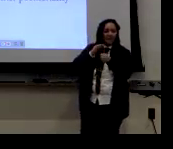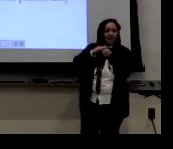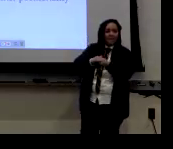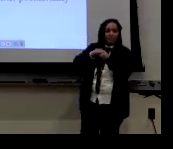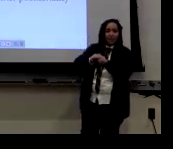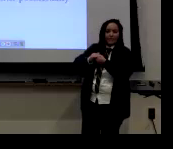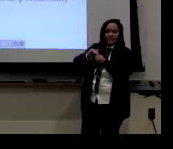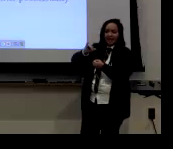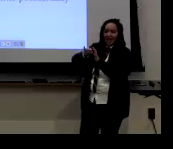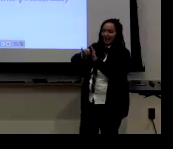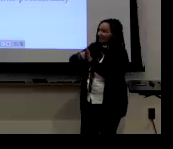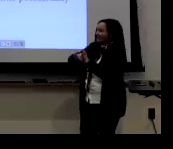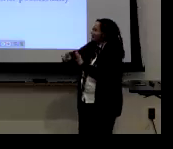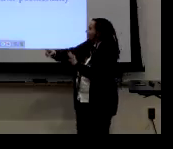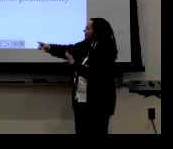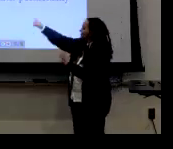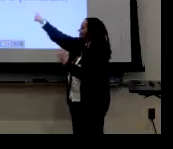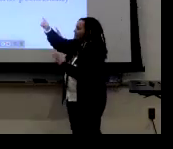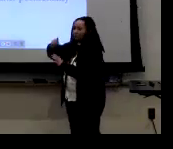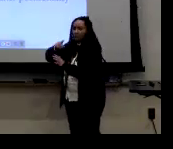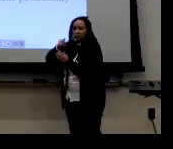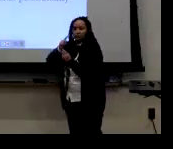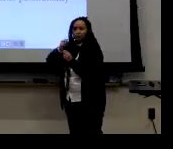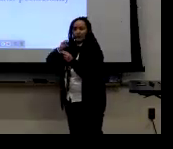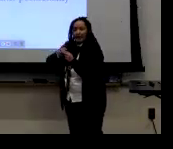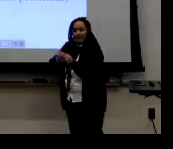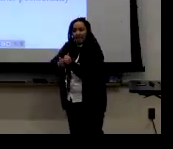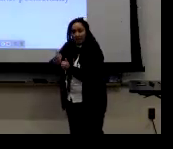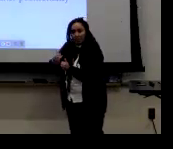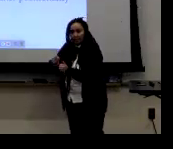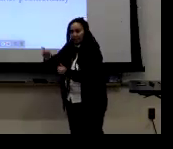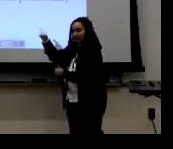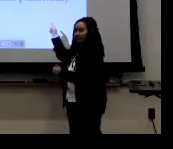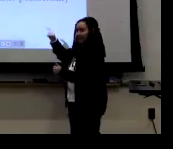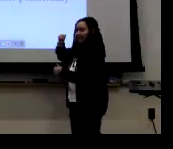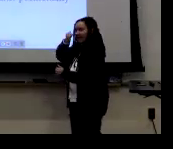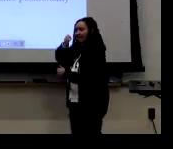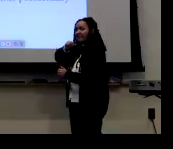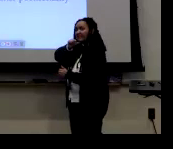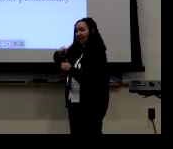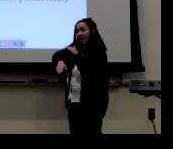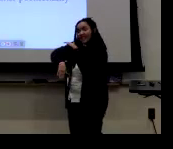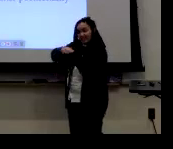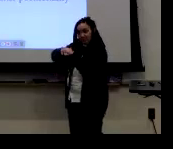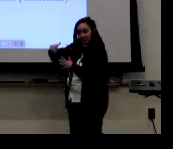They already have several type of oppressive identities. And to.